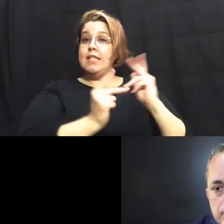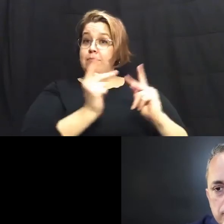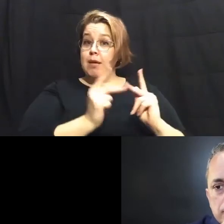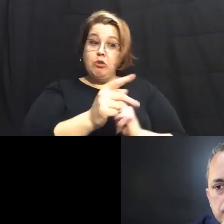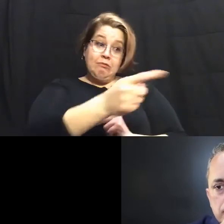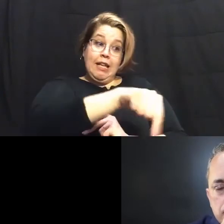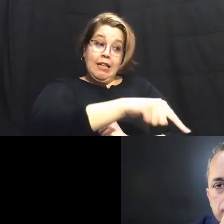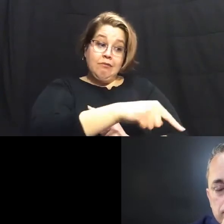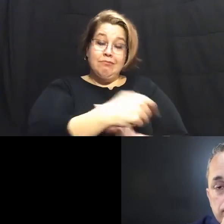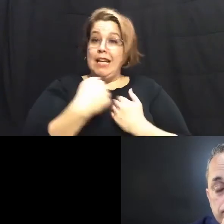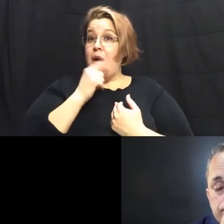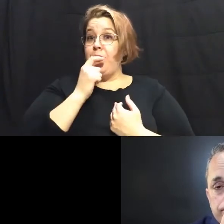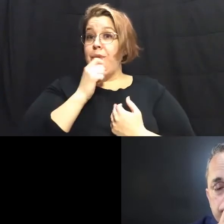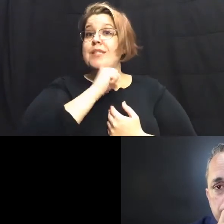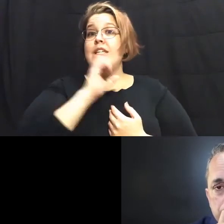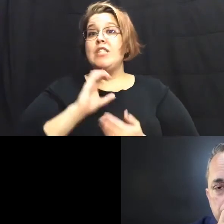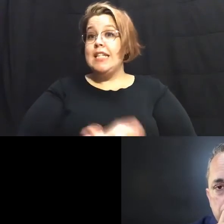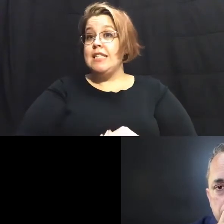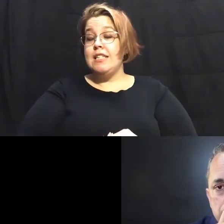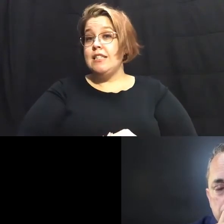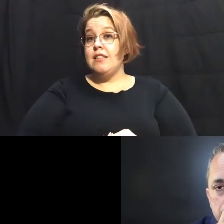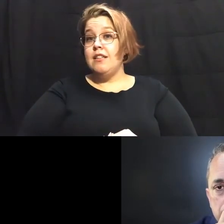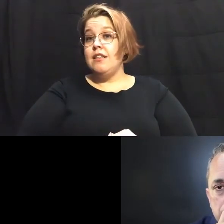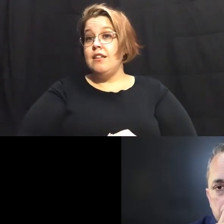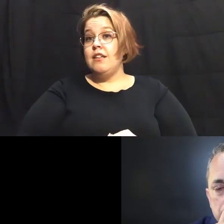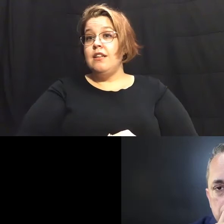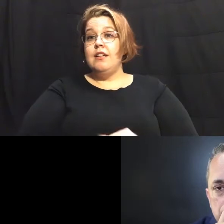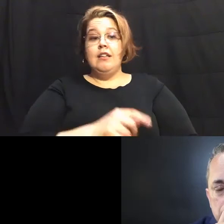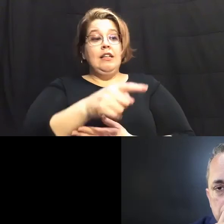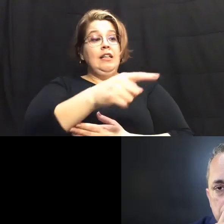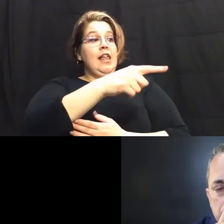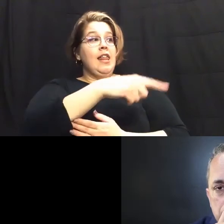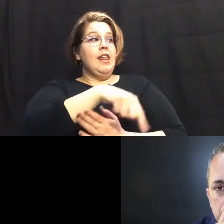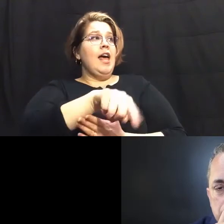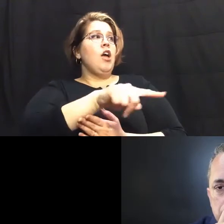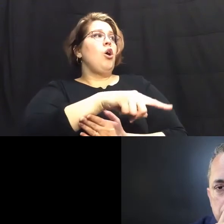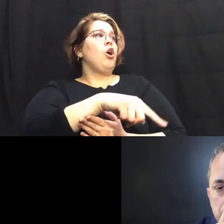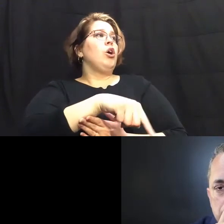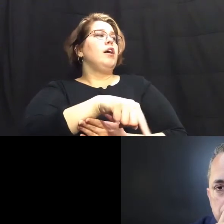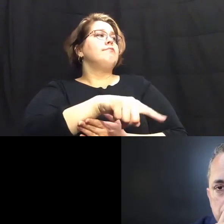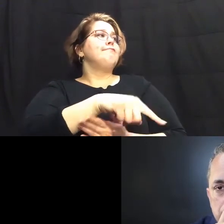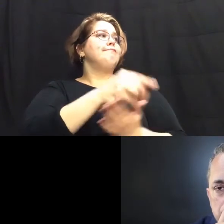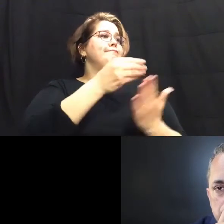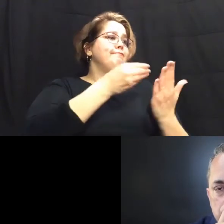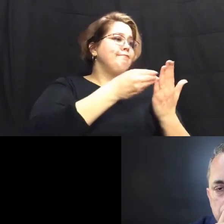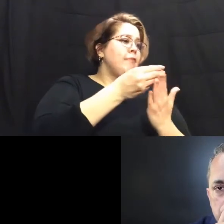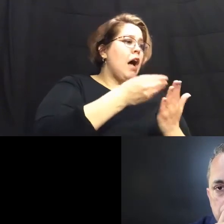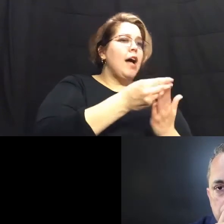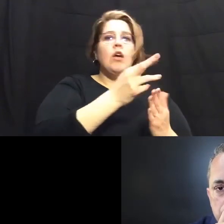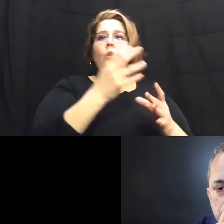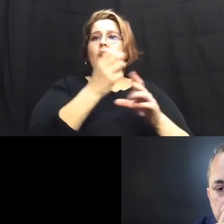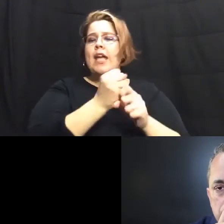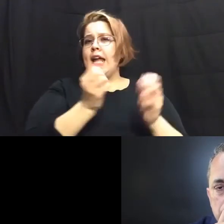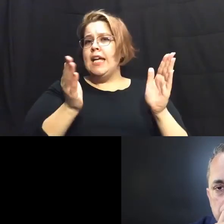seniors um uh who are who are buying um or getting um small tents